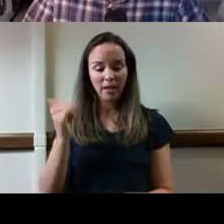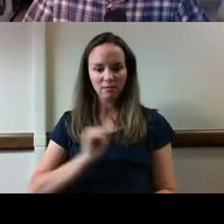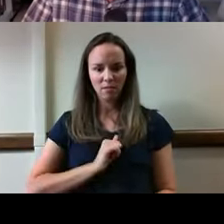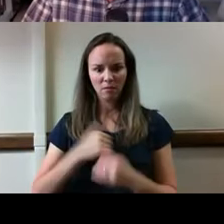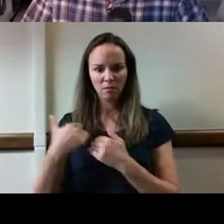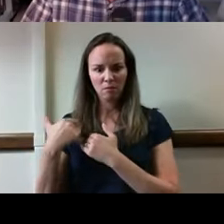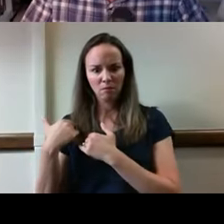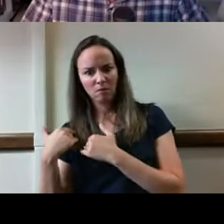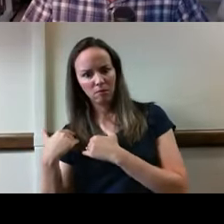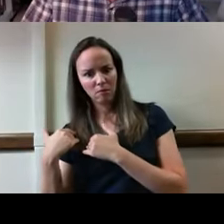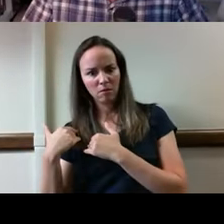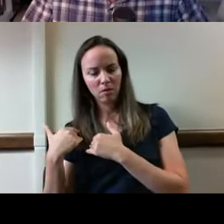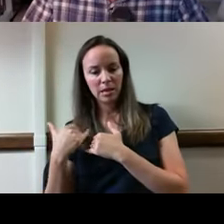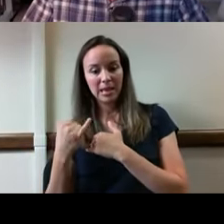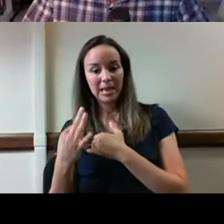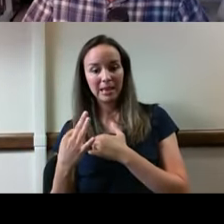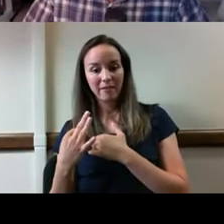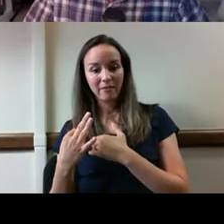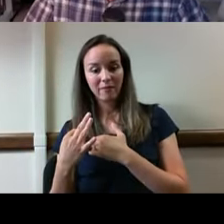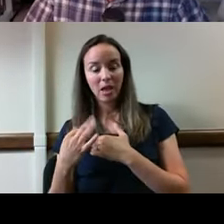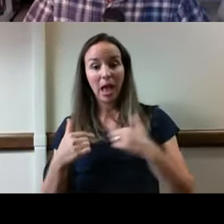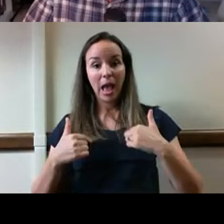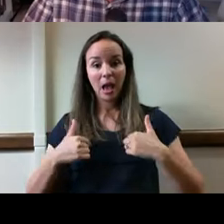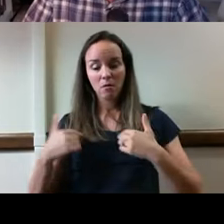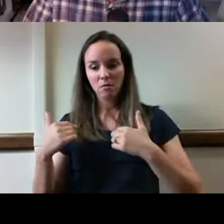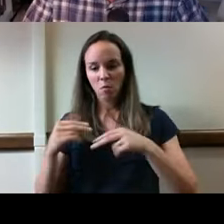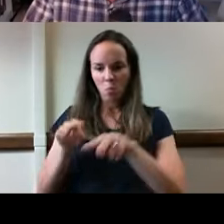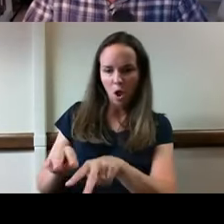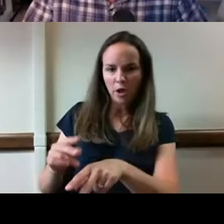liable for the mistakes of the people you are supervising.